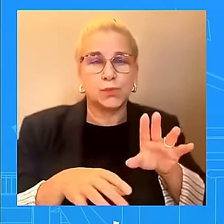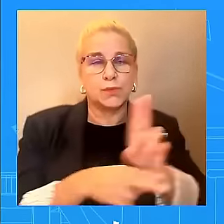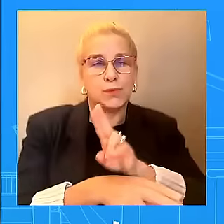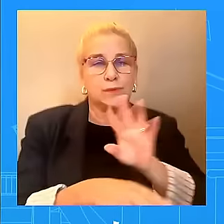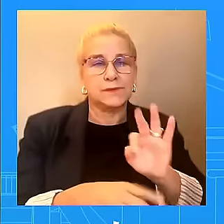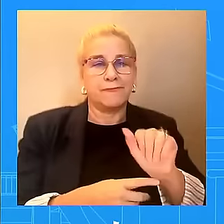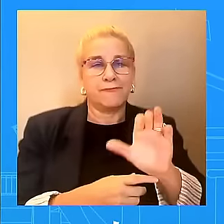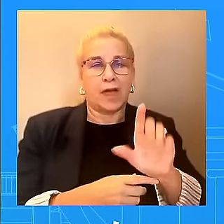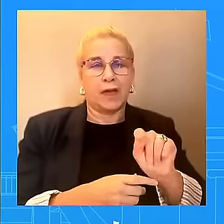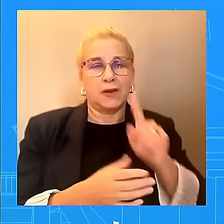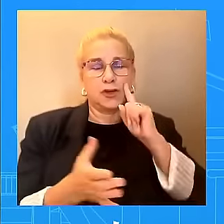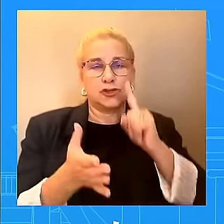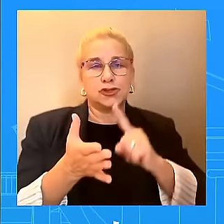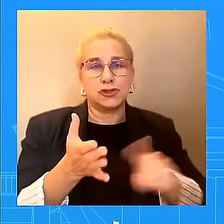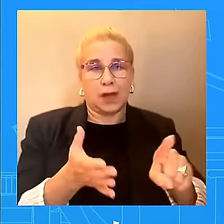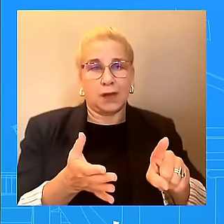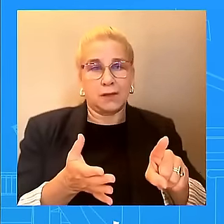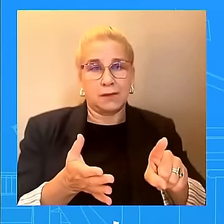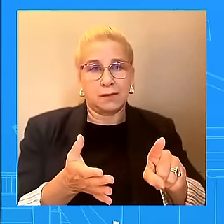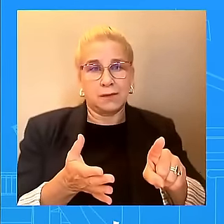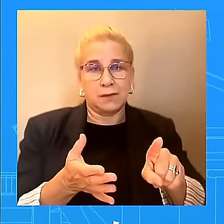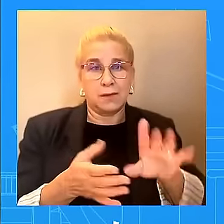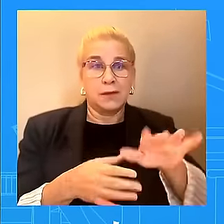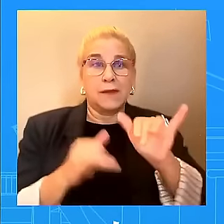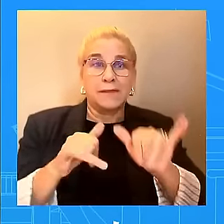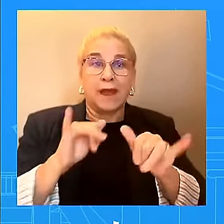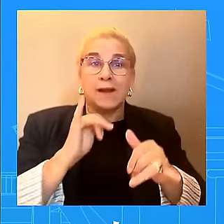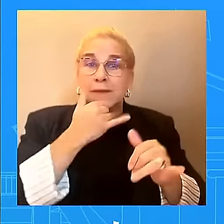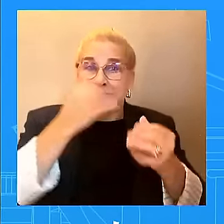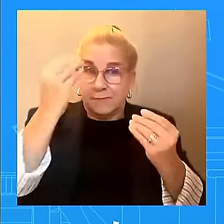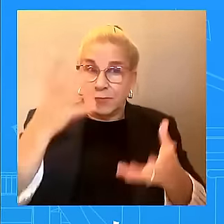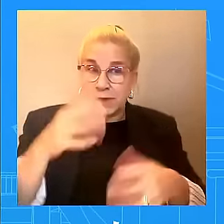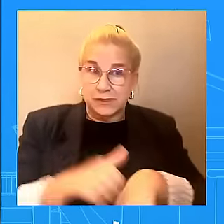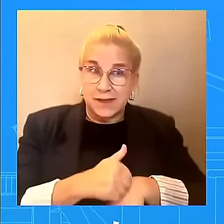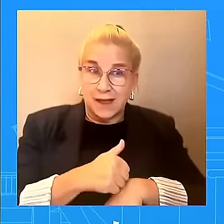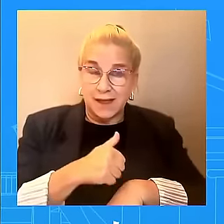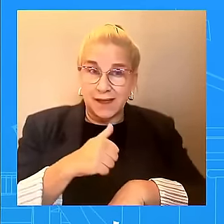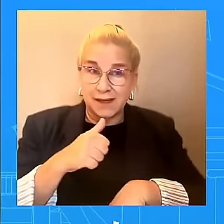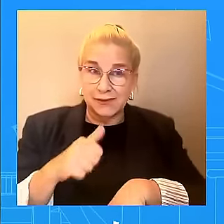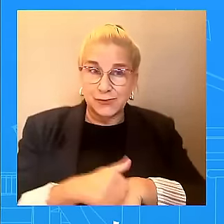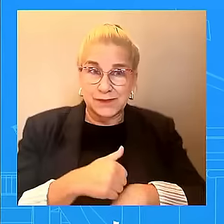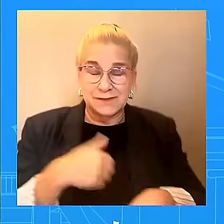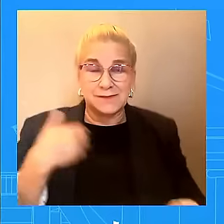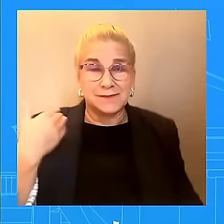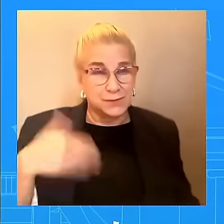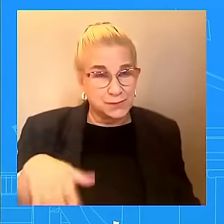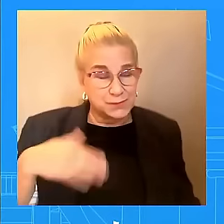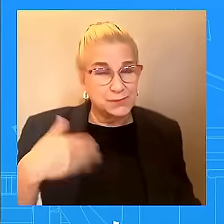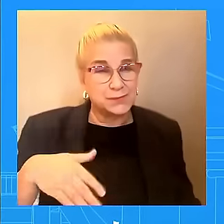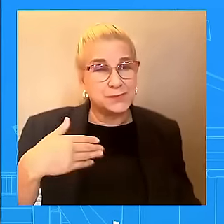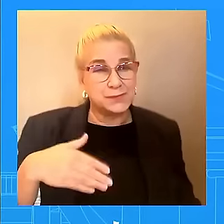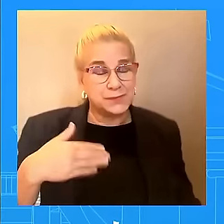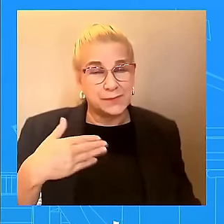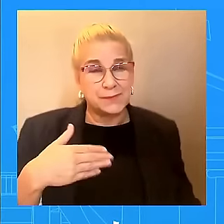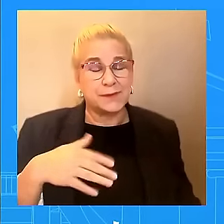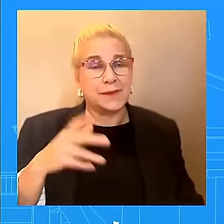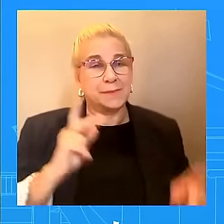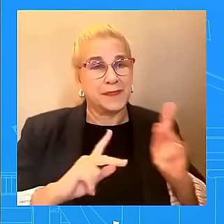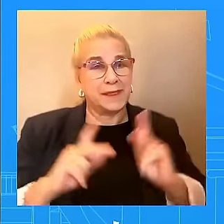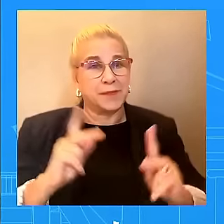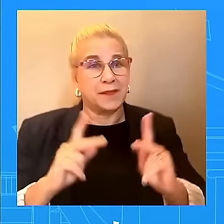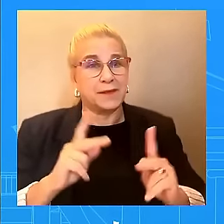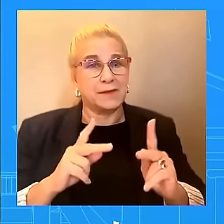It is dangerous. And I also called out there are important people, people who have power, privilege,